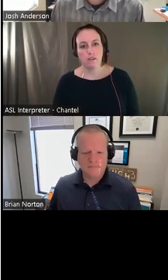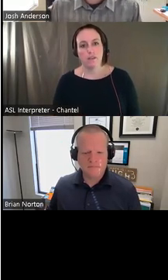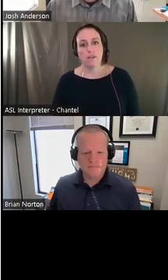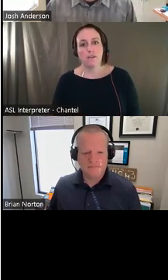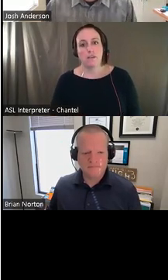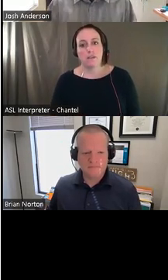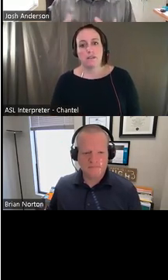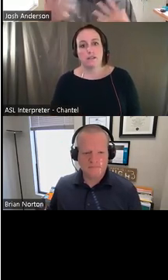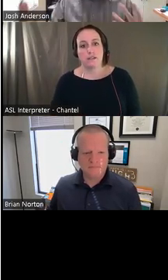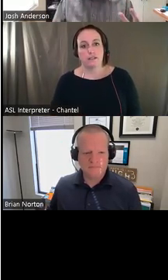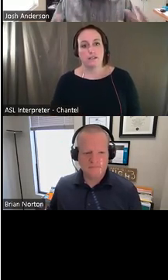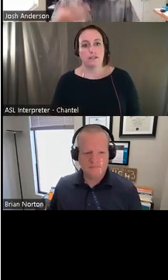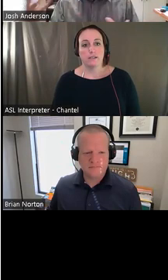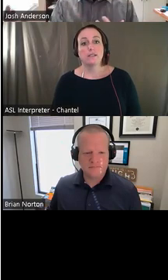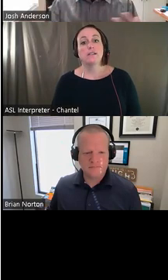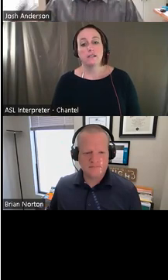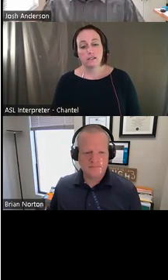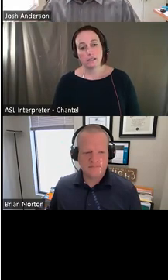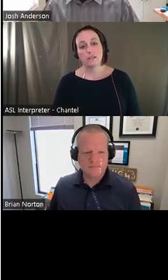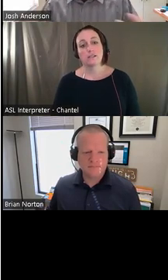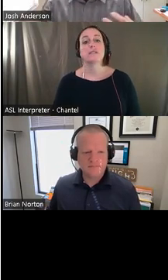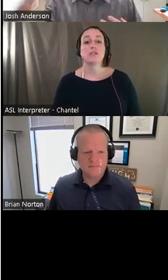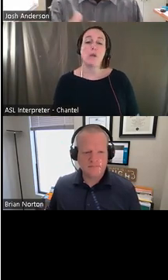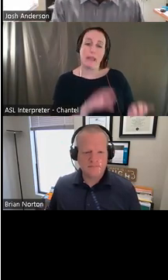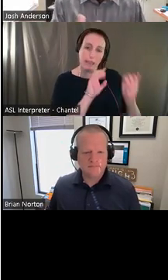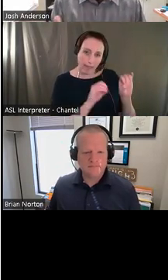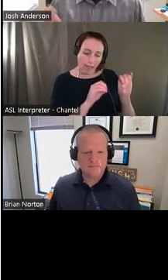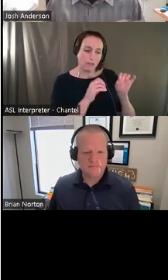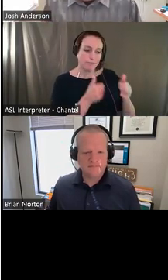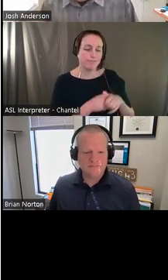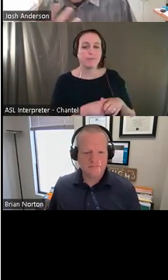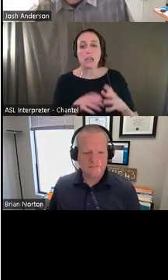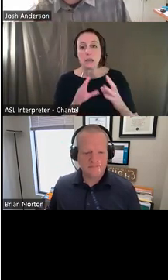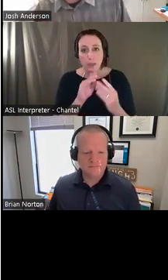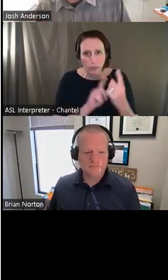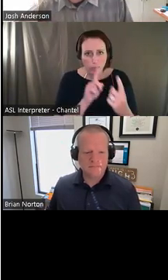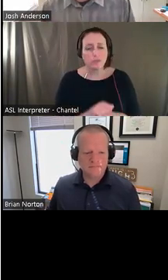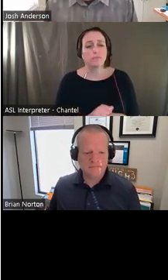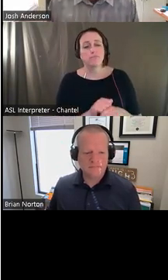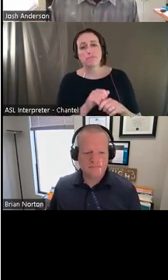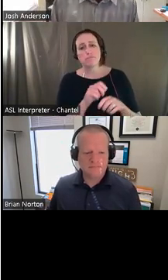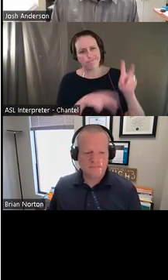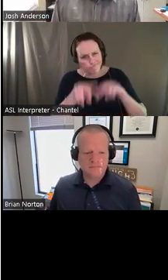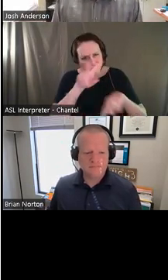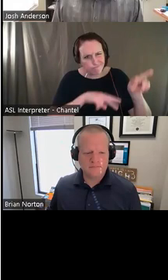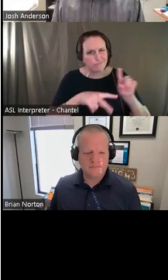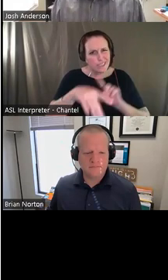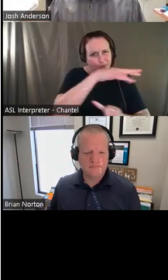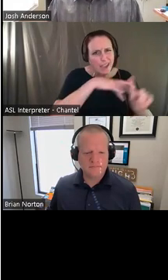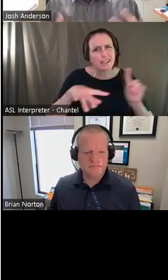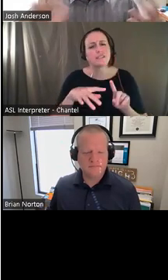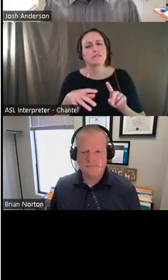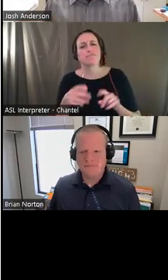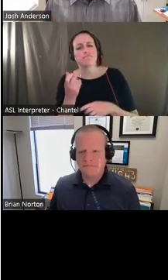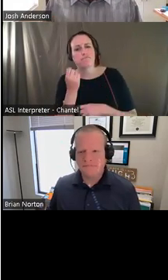So after the assessment, after the evaluation, meet with the individual, look at the space, try out some different things, find out all their needs and everything like that, at